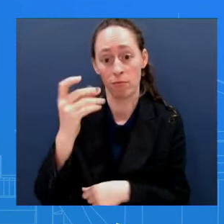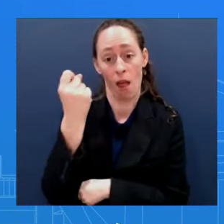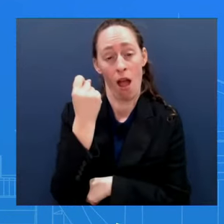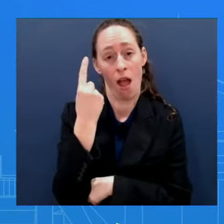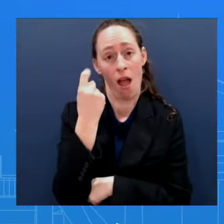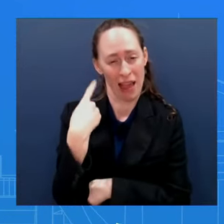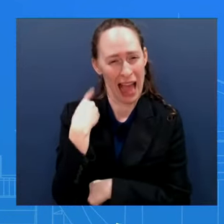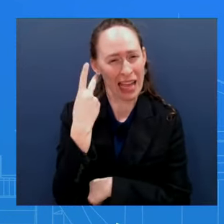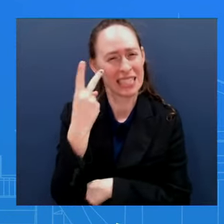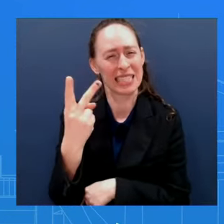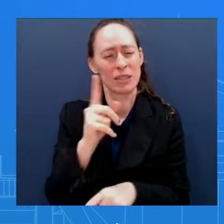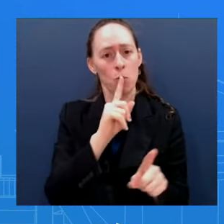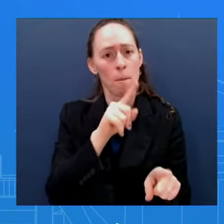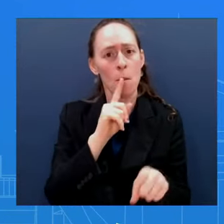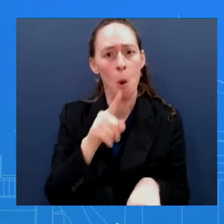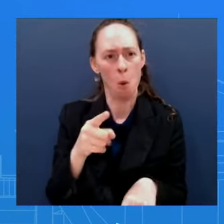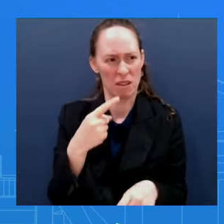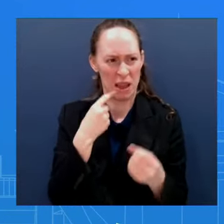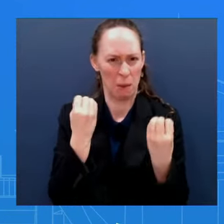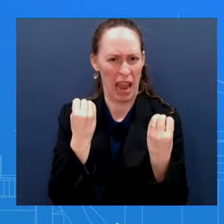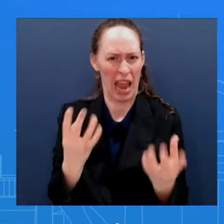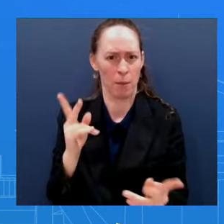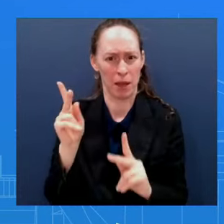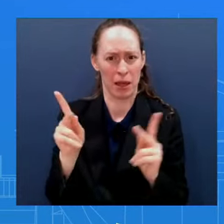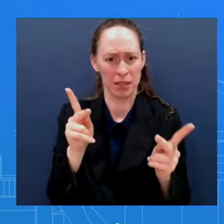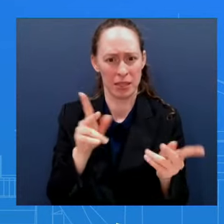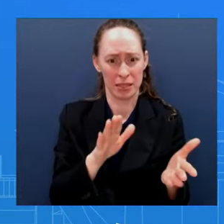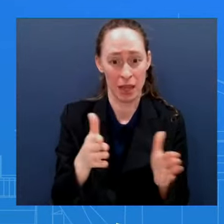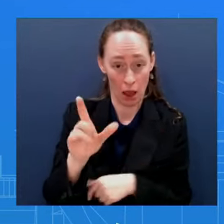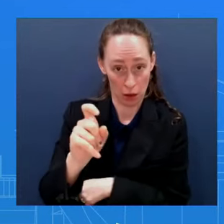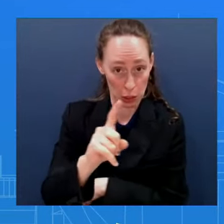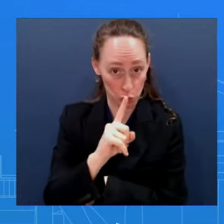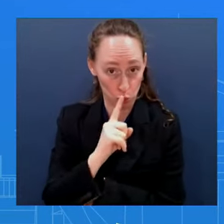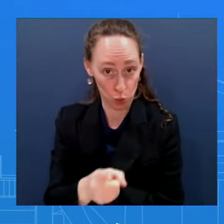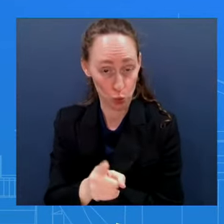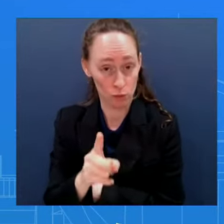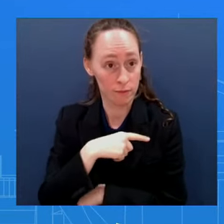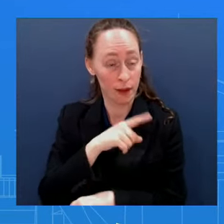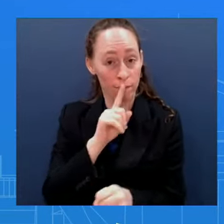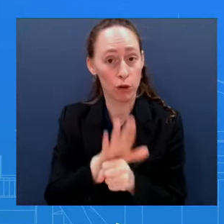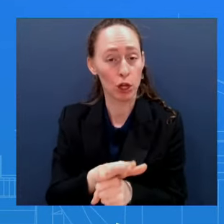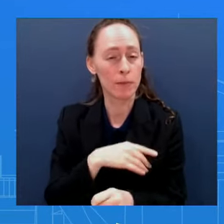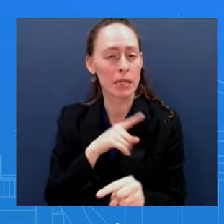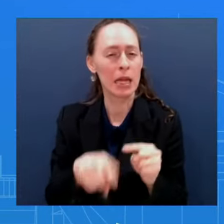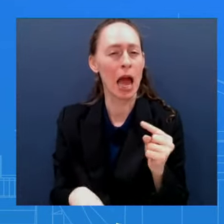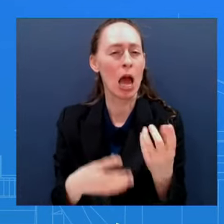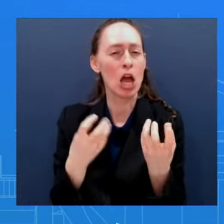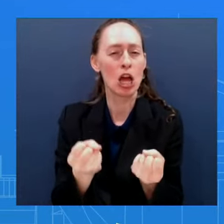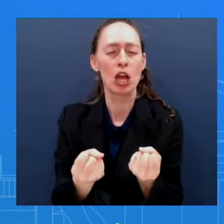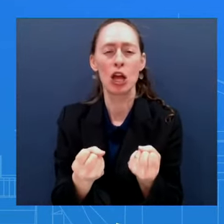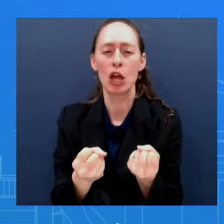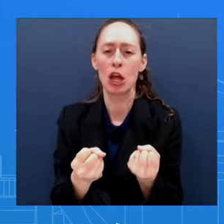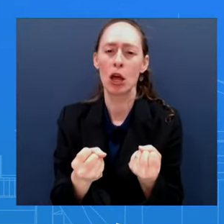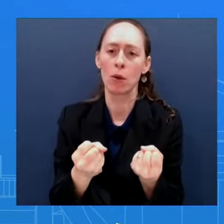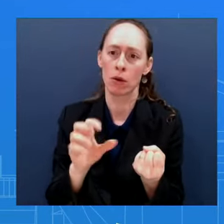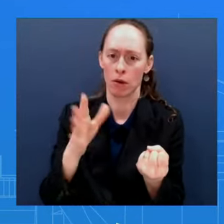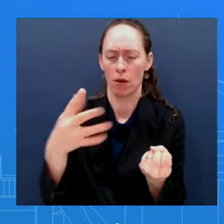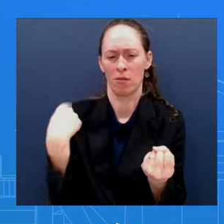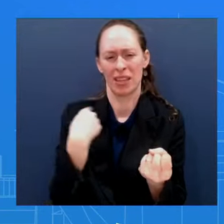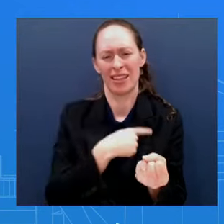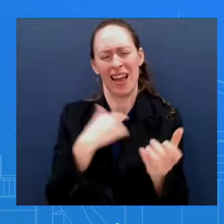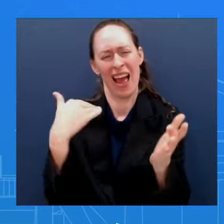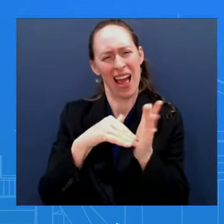things One, the difficulty of conducting military operations in such a closed-in